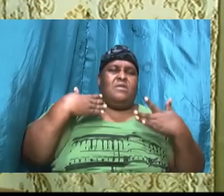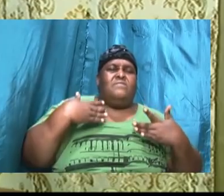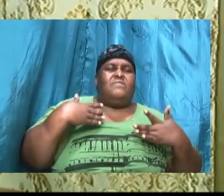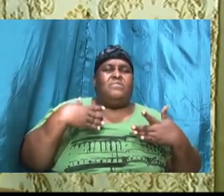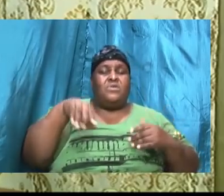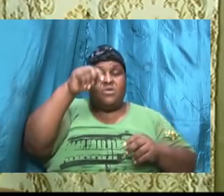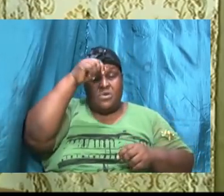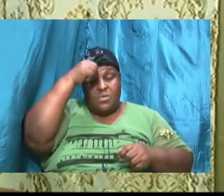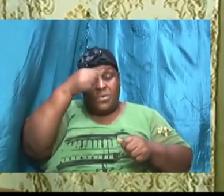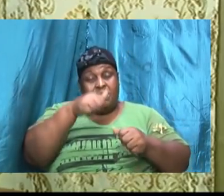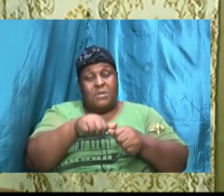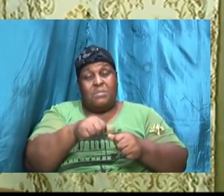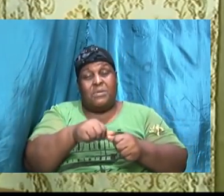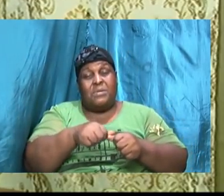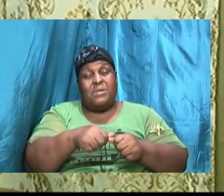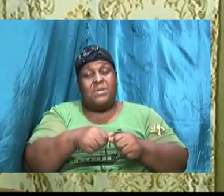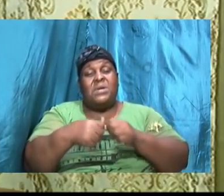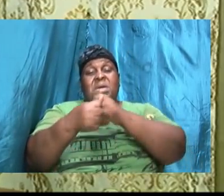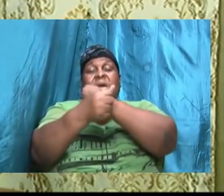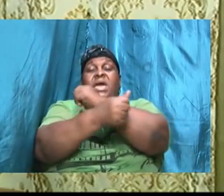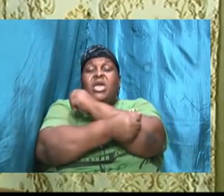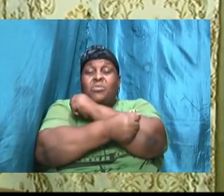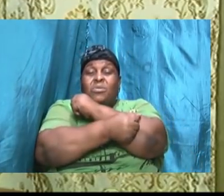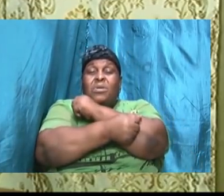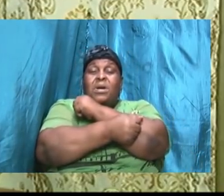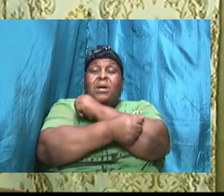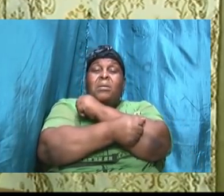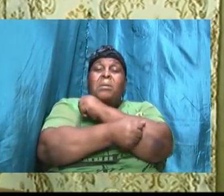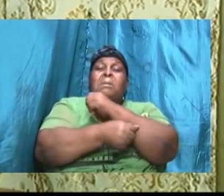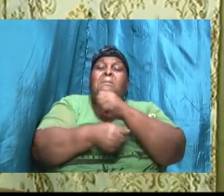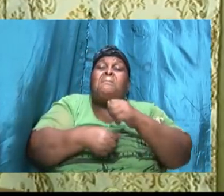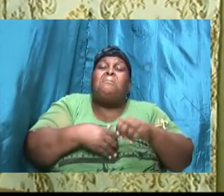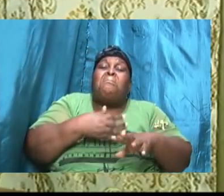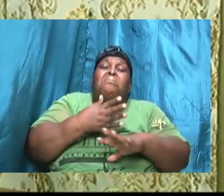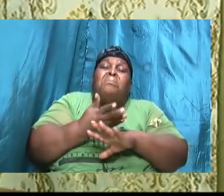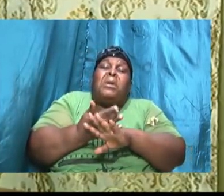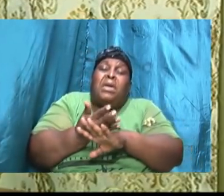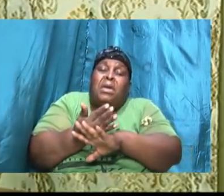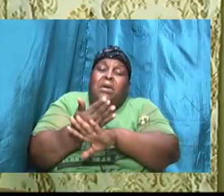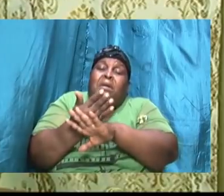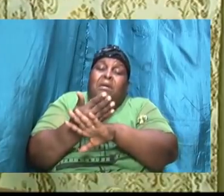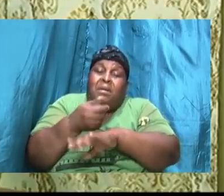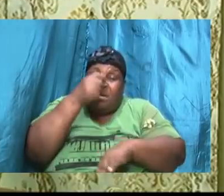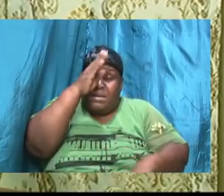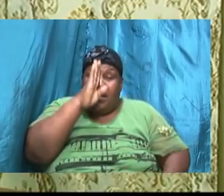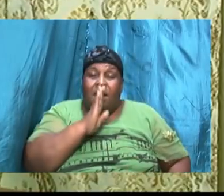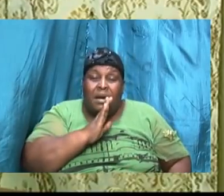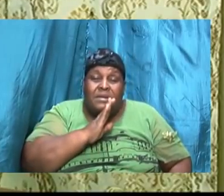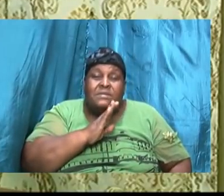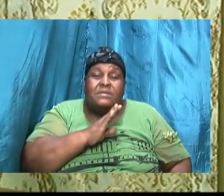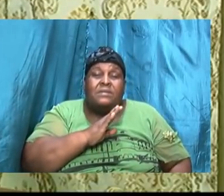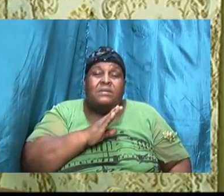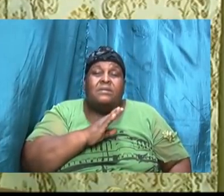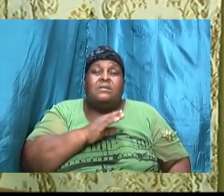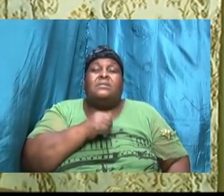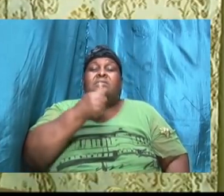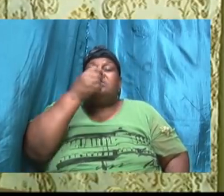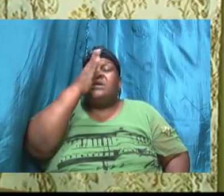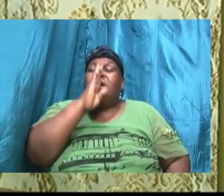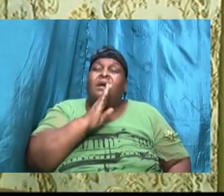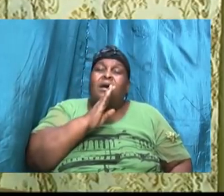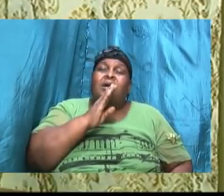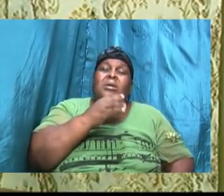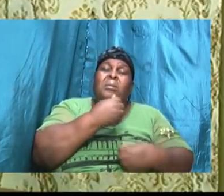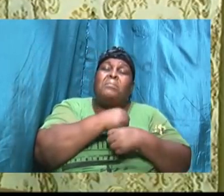remember Abraham plead with God and said God let this son